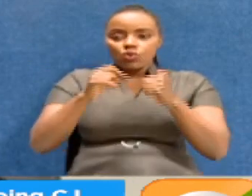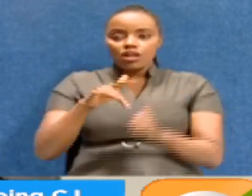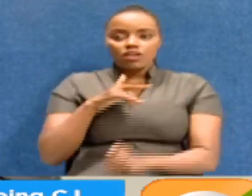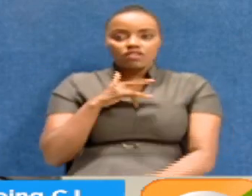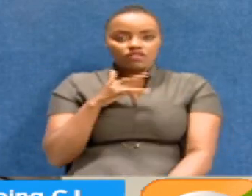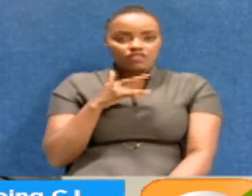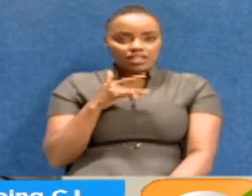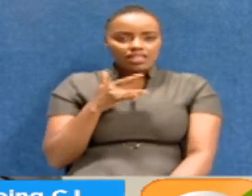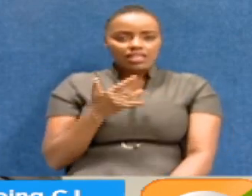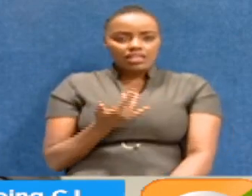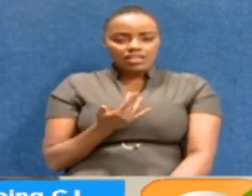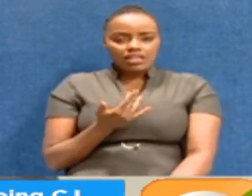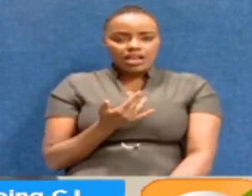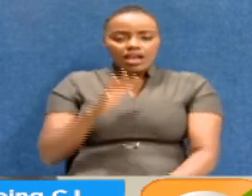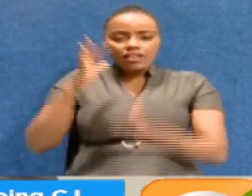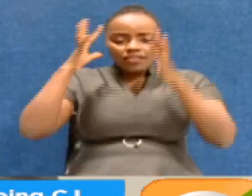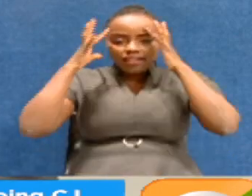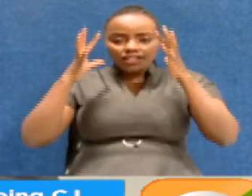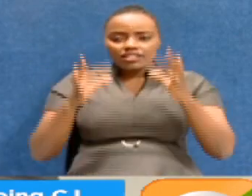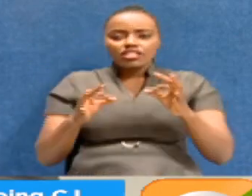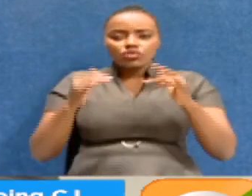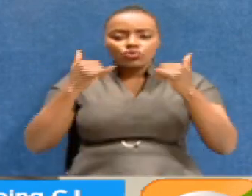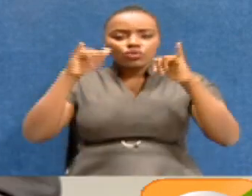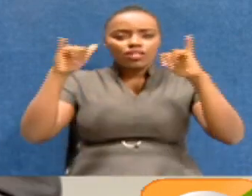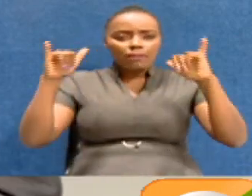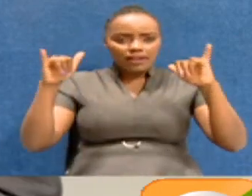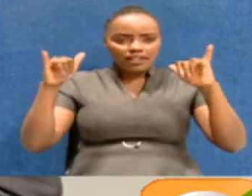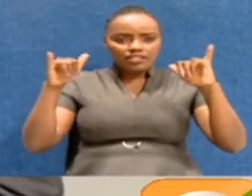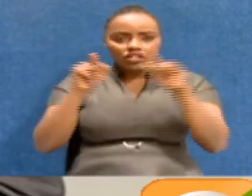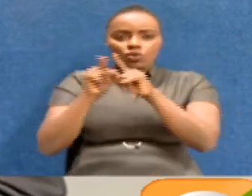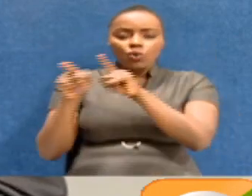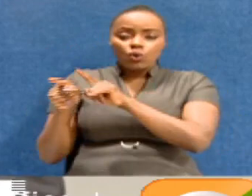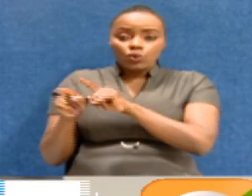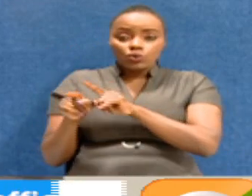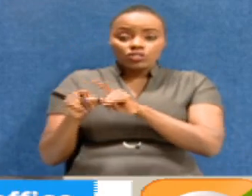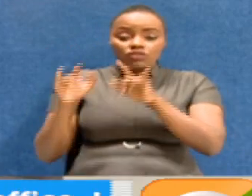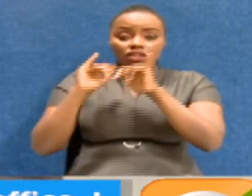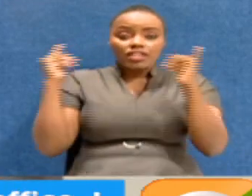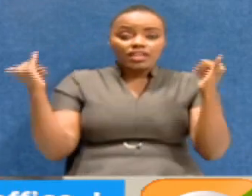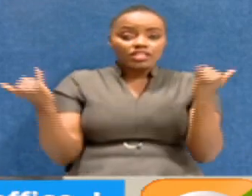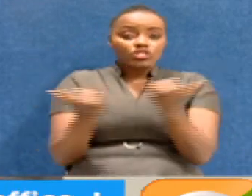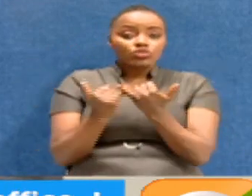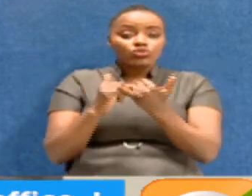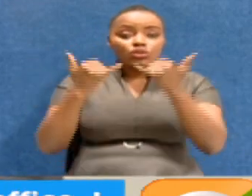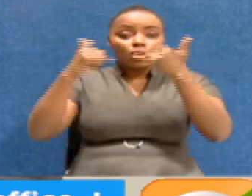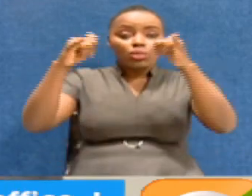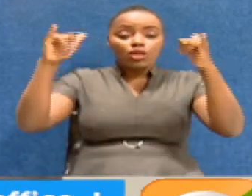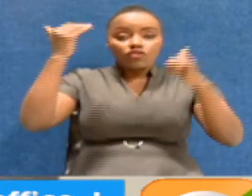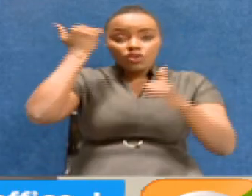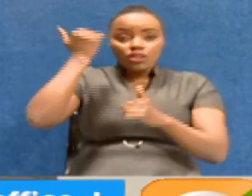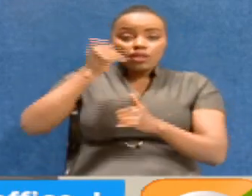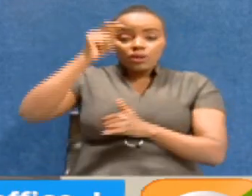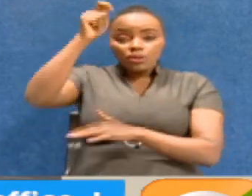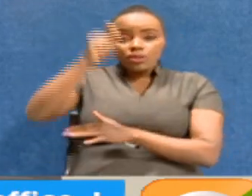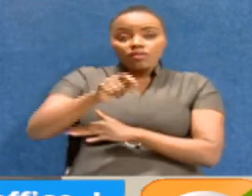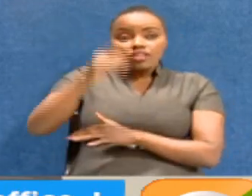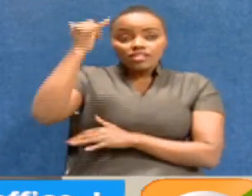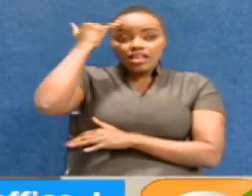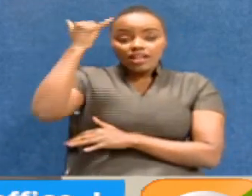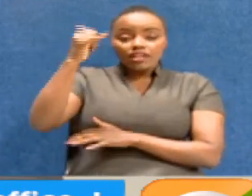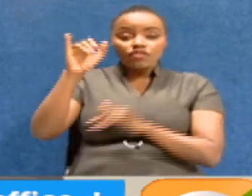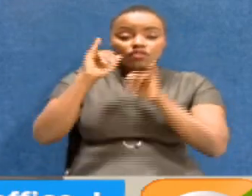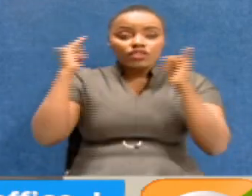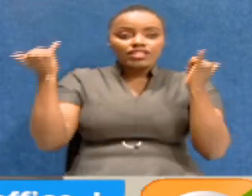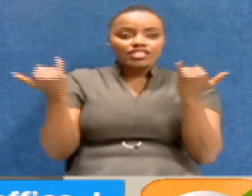of their decisional independence and also the institutional independence of the judiciary. So, that is the idea of